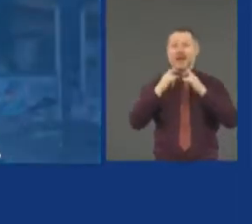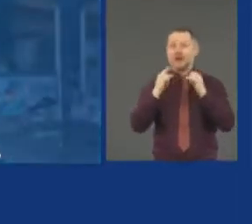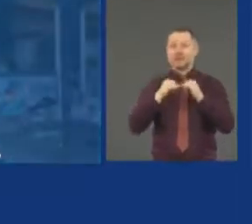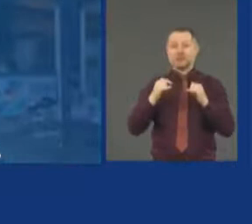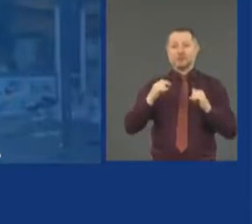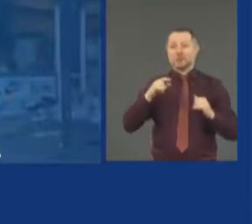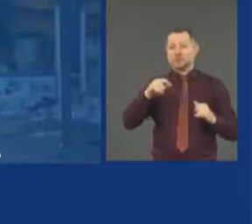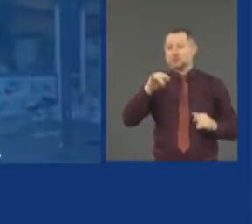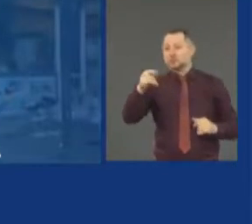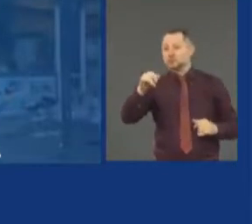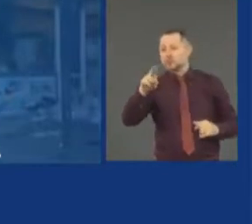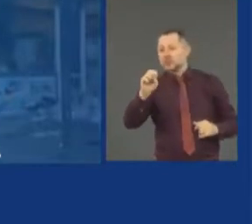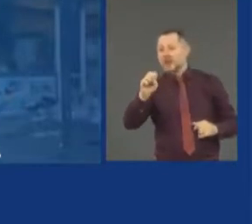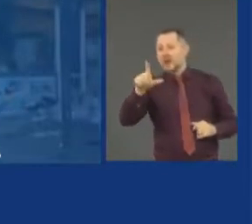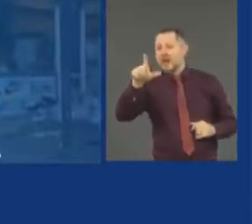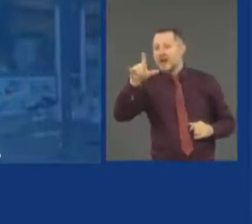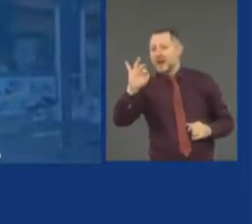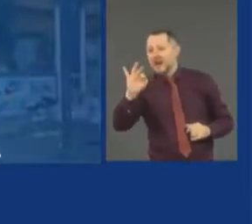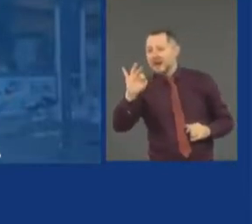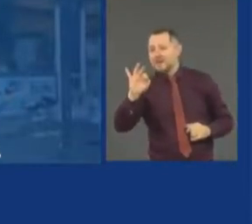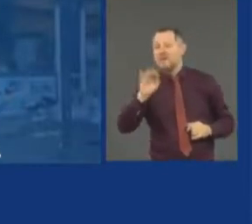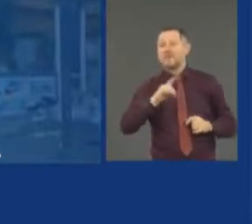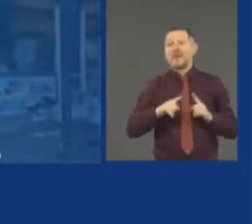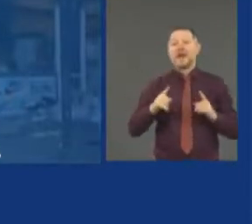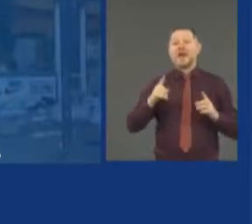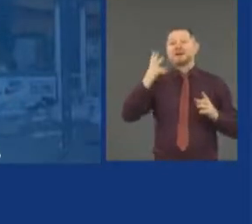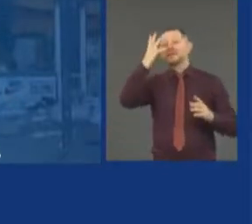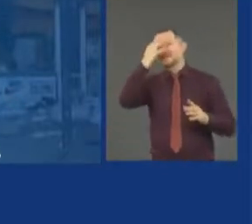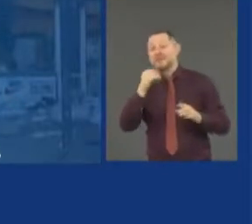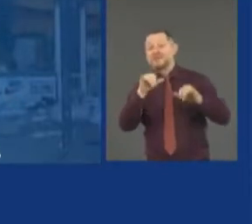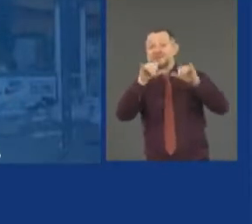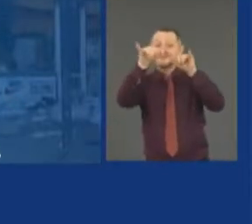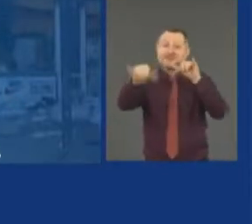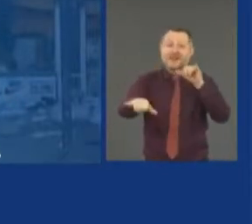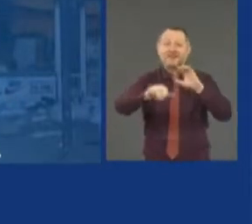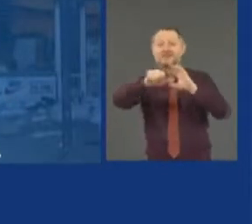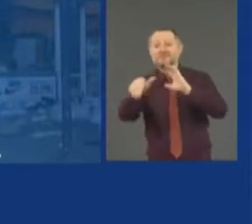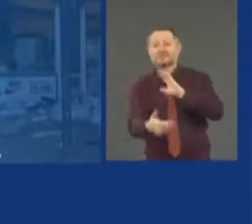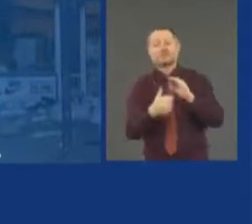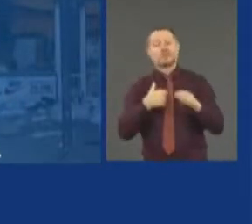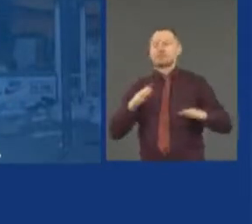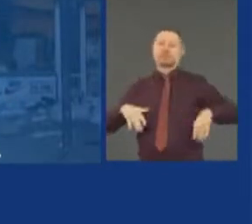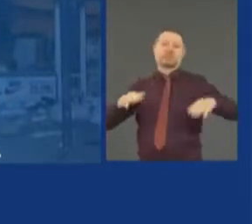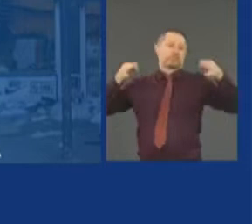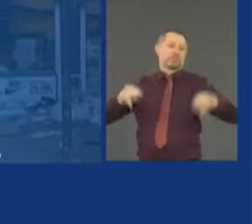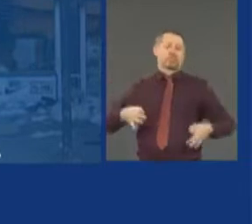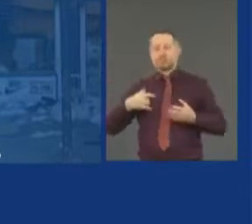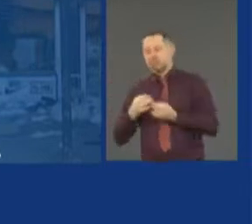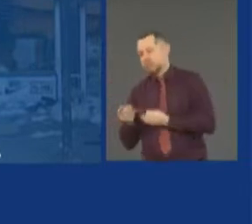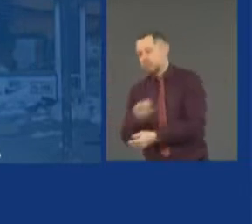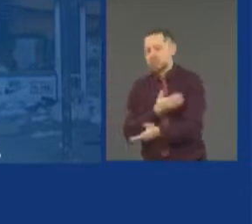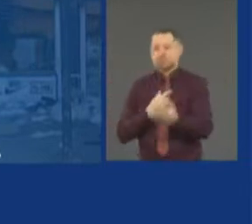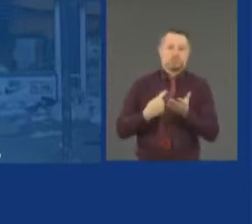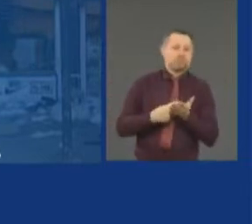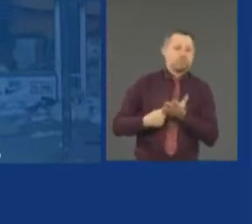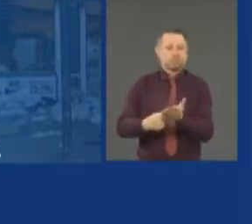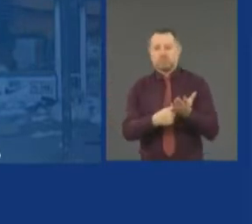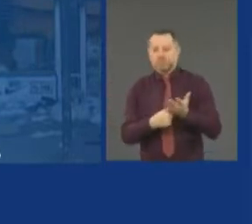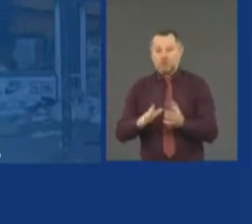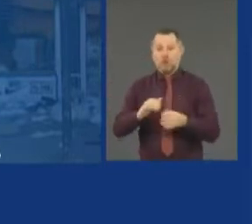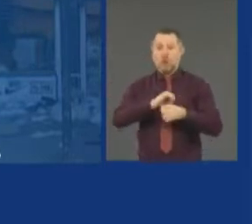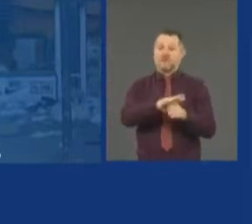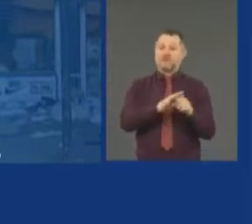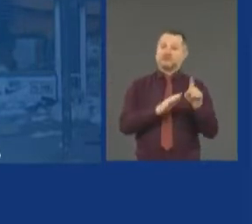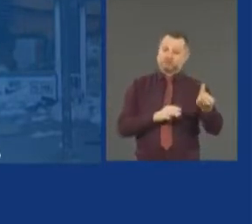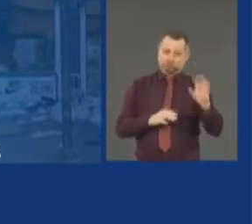sleepaway camps. So that's the COVID situation. That's going very well. Civil